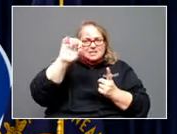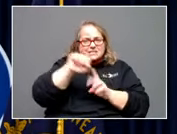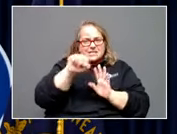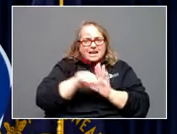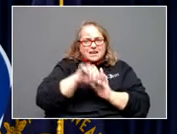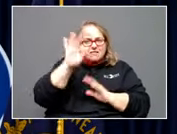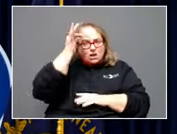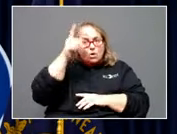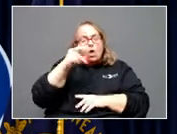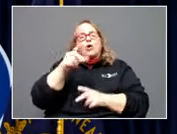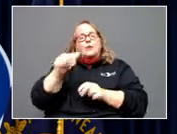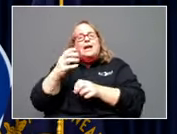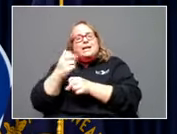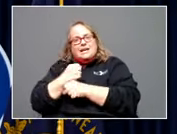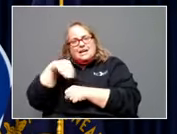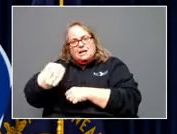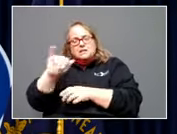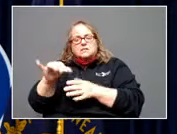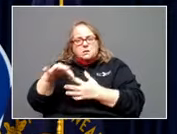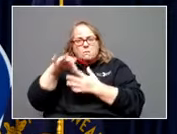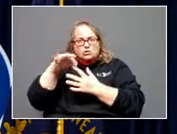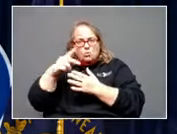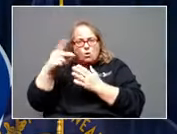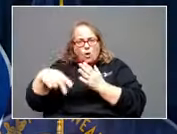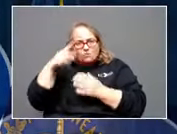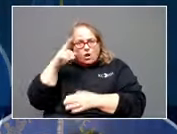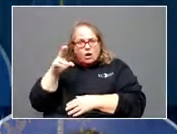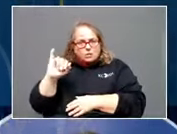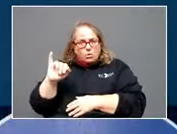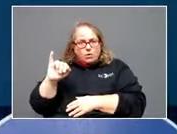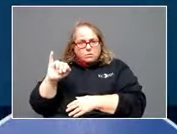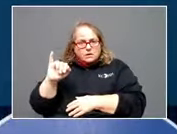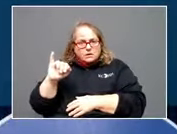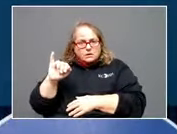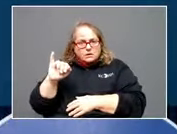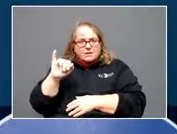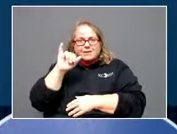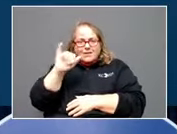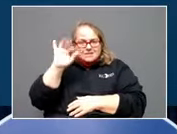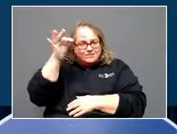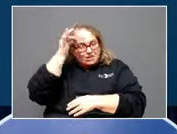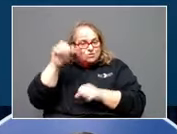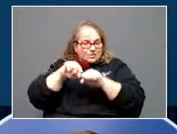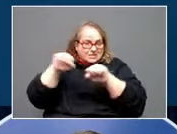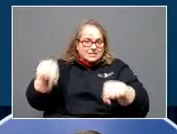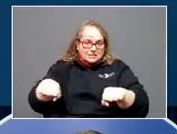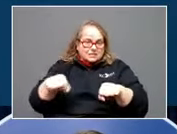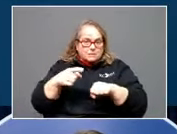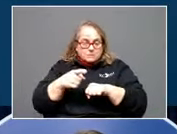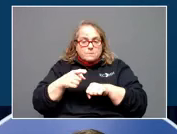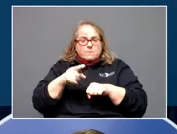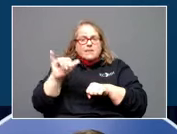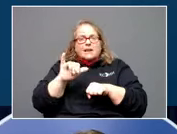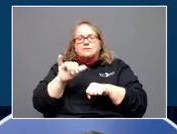then you can get in this program. That's more than anybody should have to go through. That's the federal system. So this is like farmers